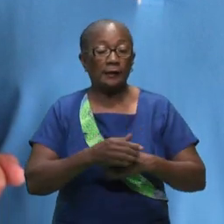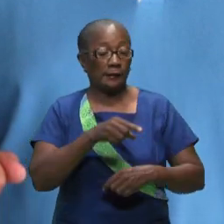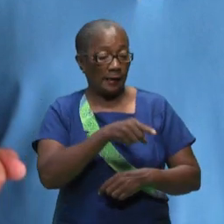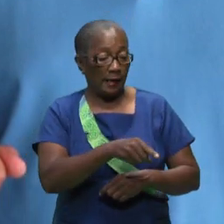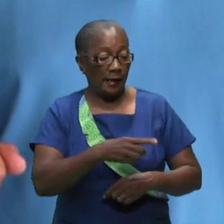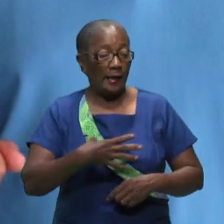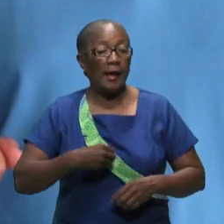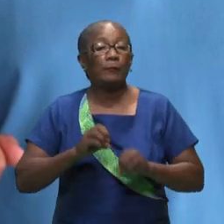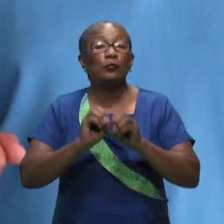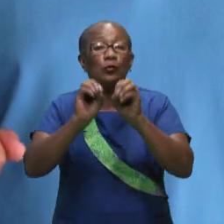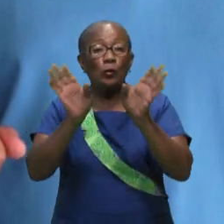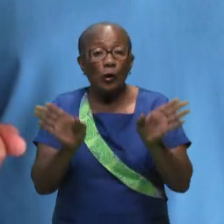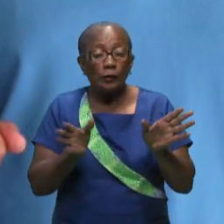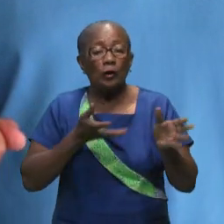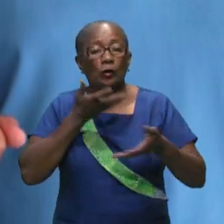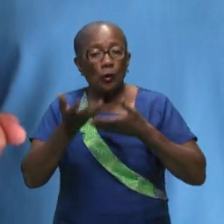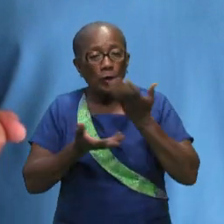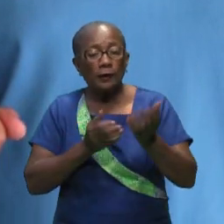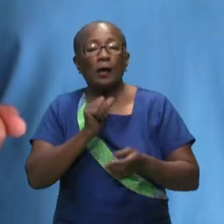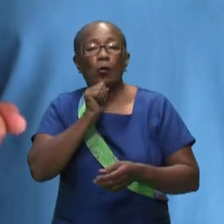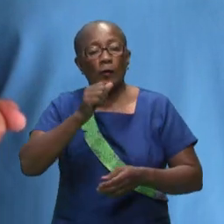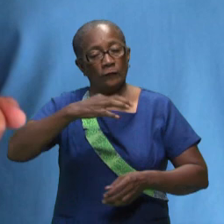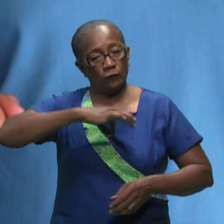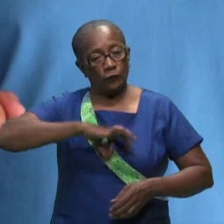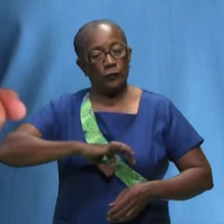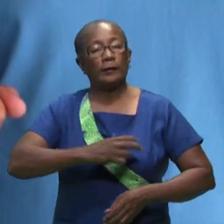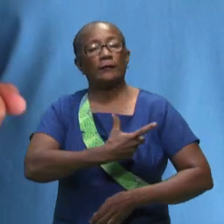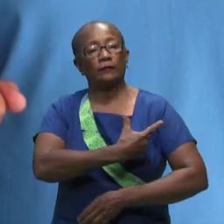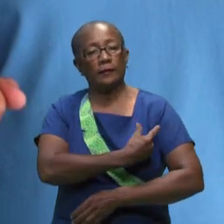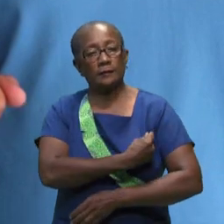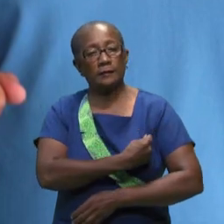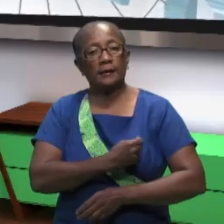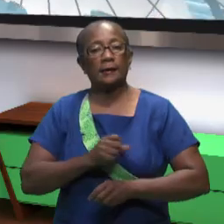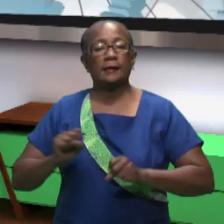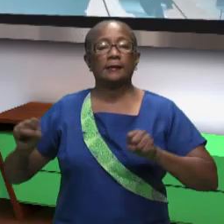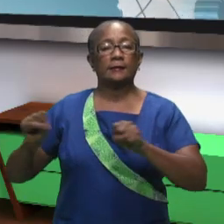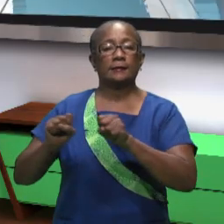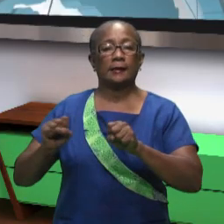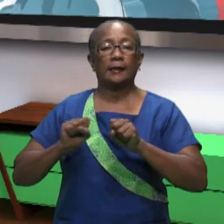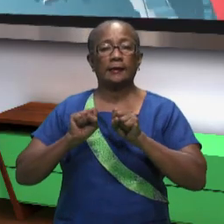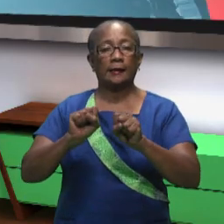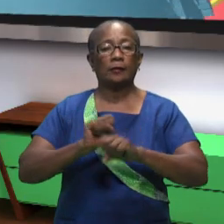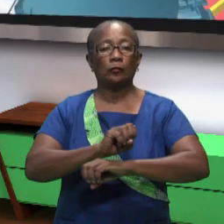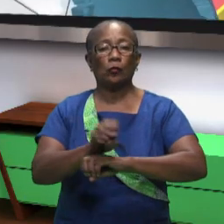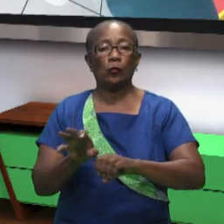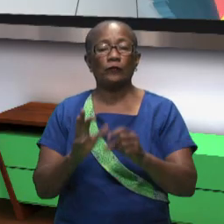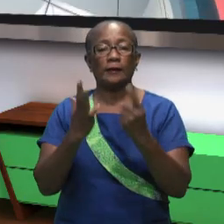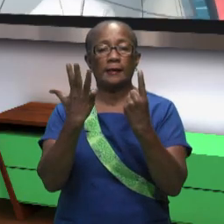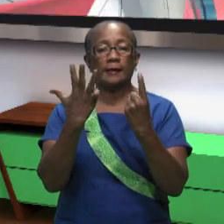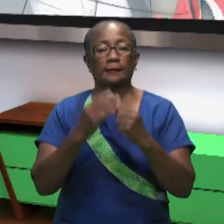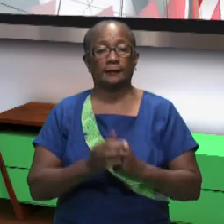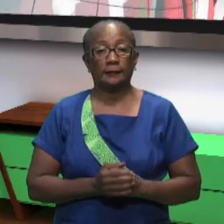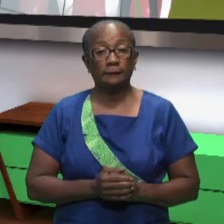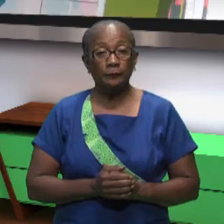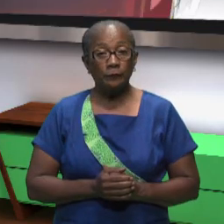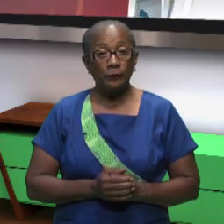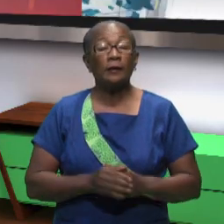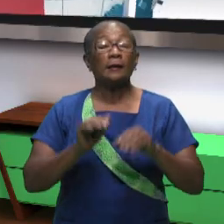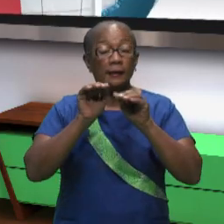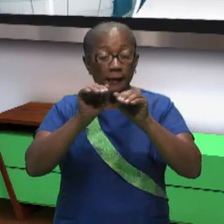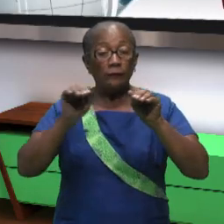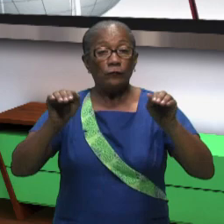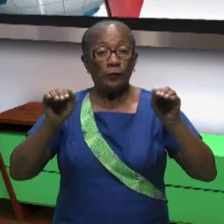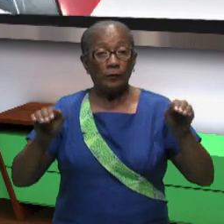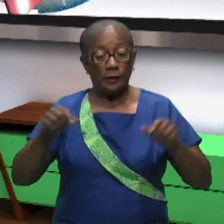and during the krutu the minister clearly indicated the advantages of the vaccine in the fight against covid 19.